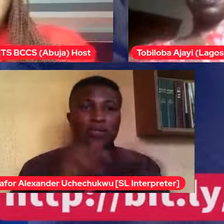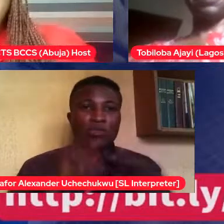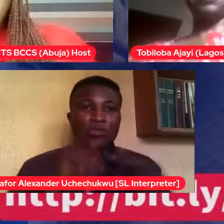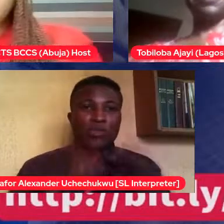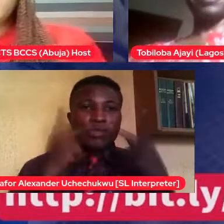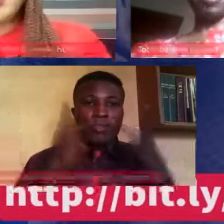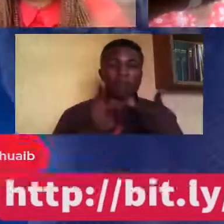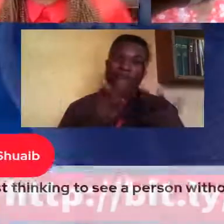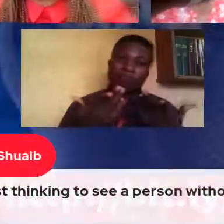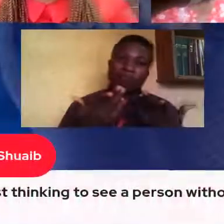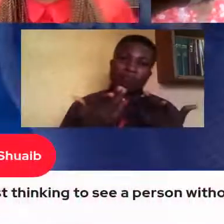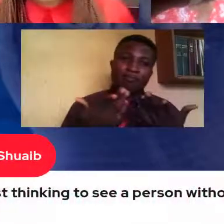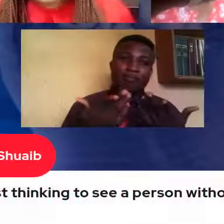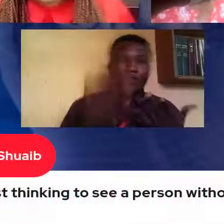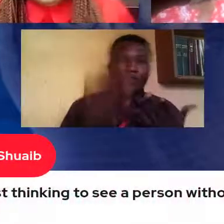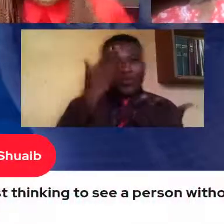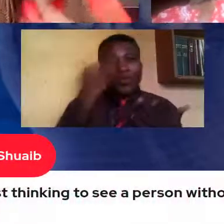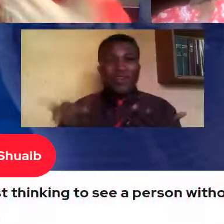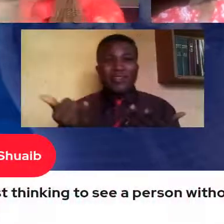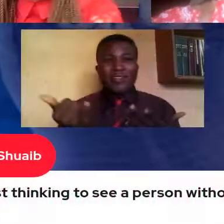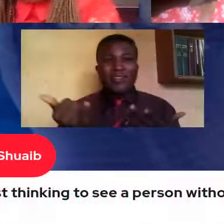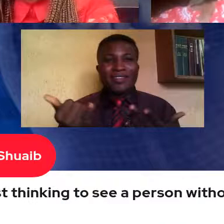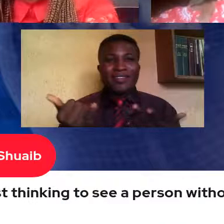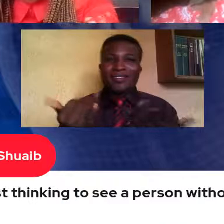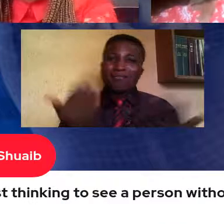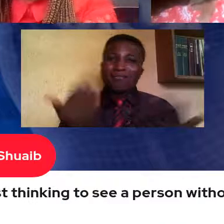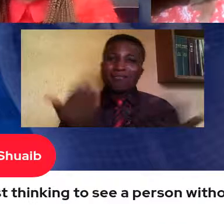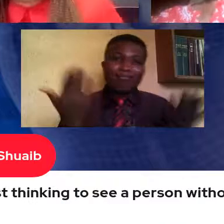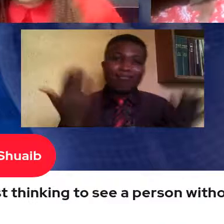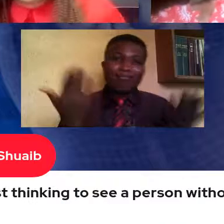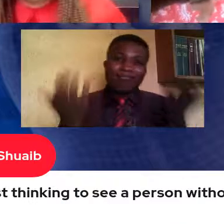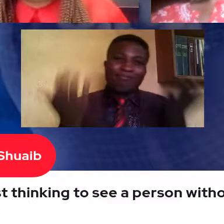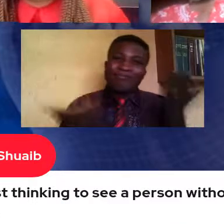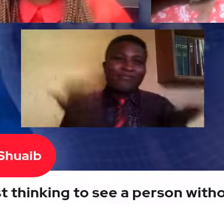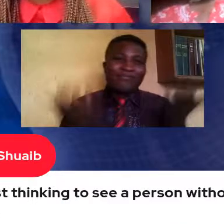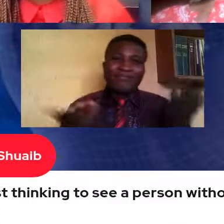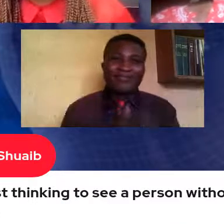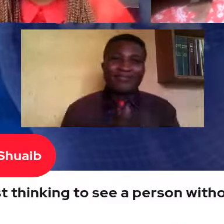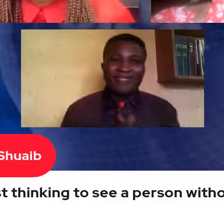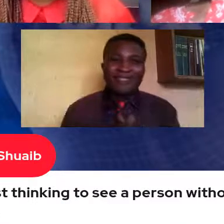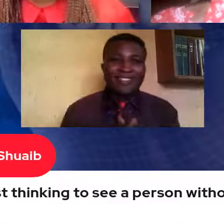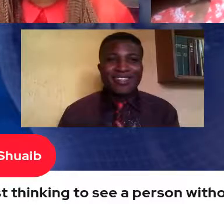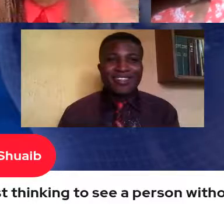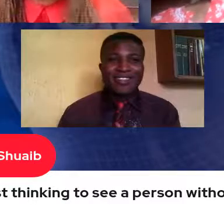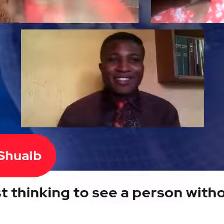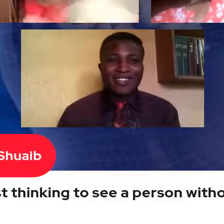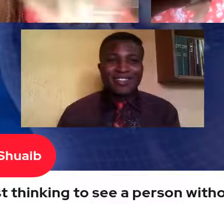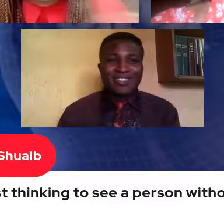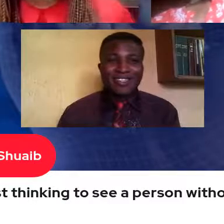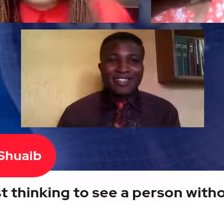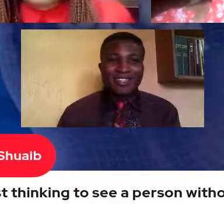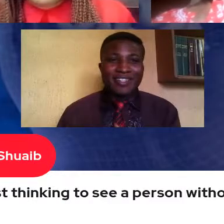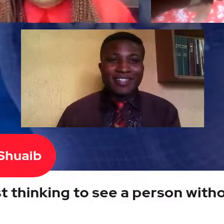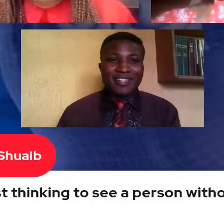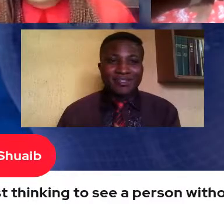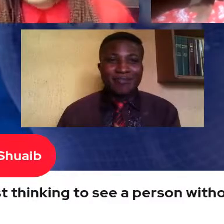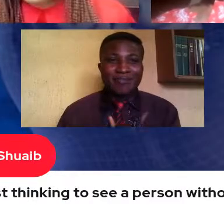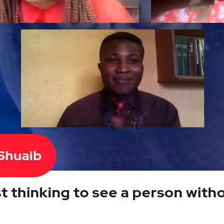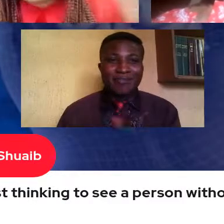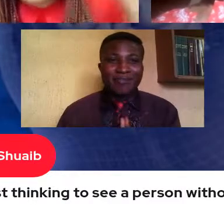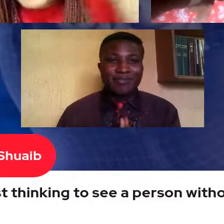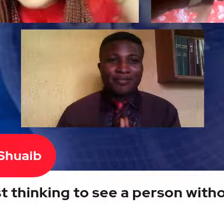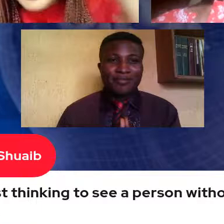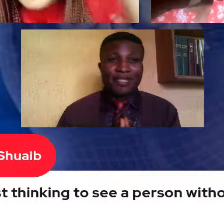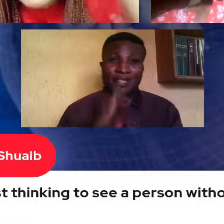want something in me and I have to look at you too before you can. You're not doing anybody any favor for goodness